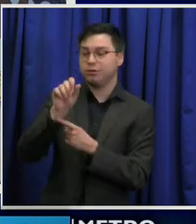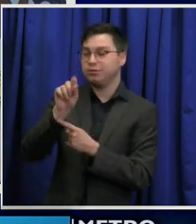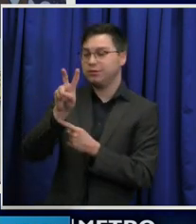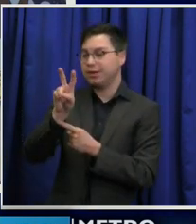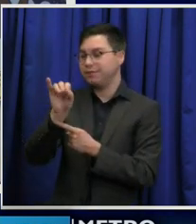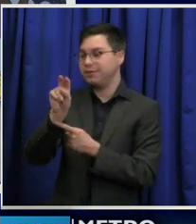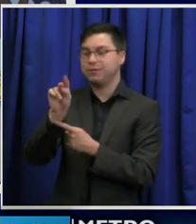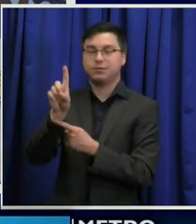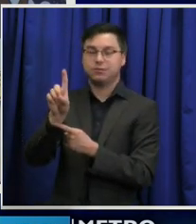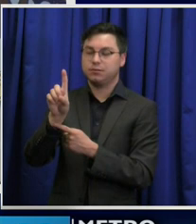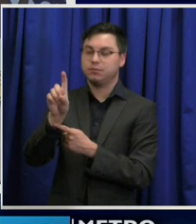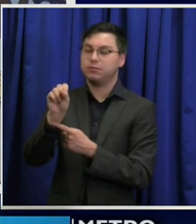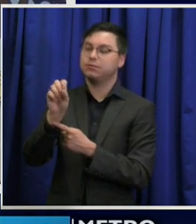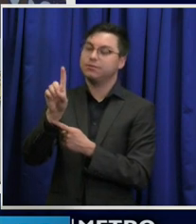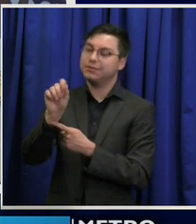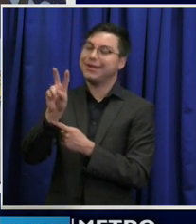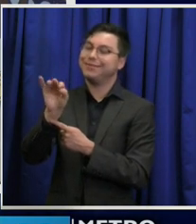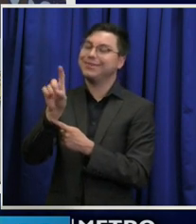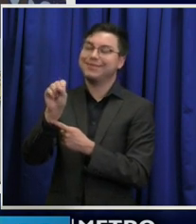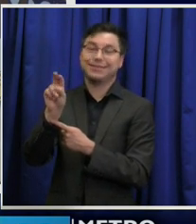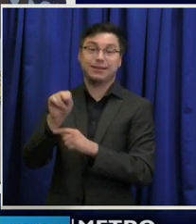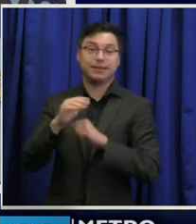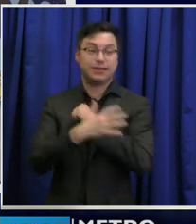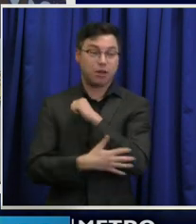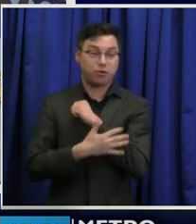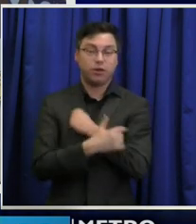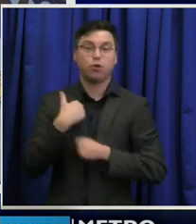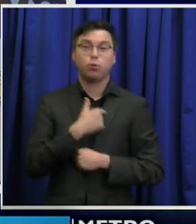we learn about those results right away. Thank you.